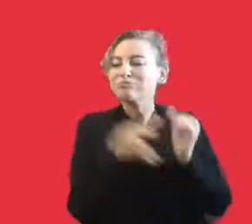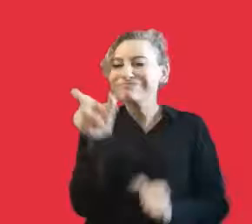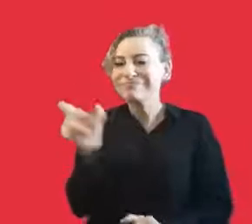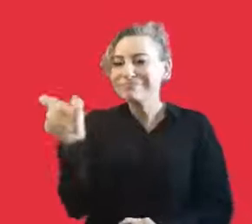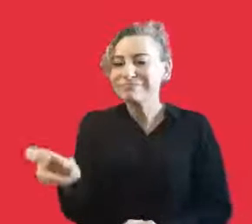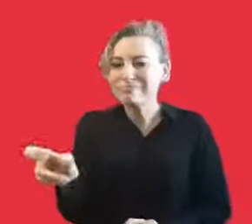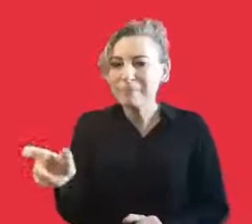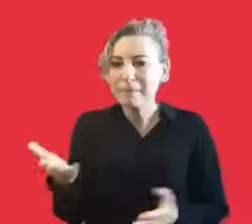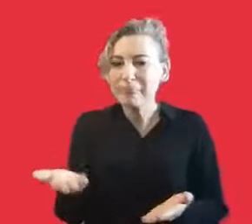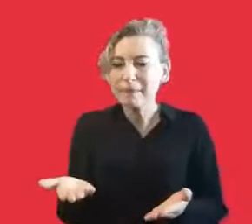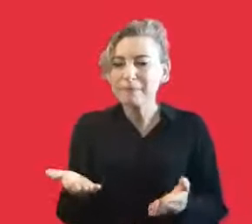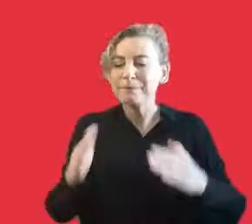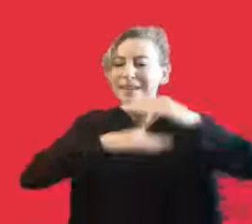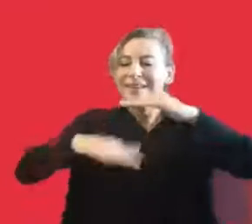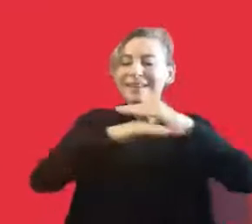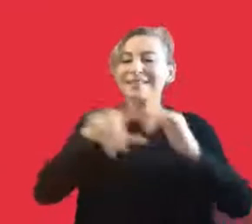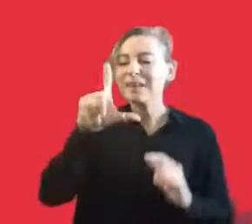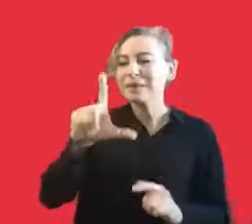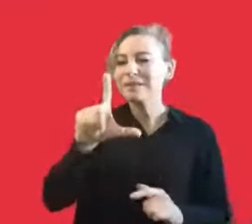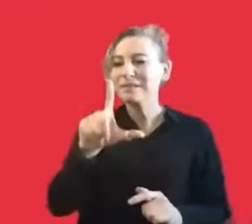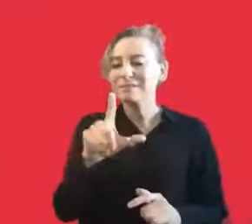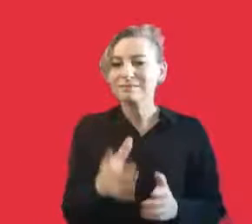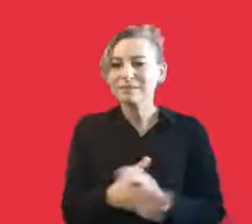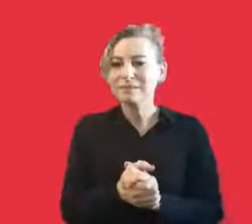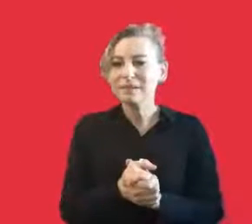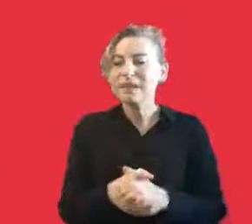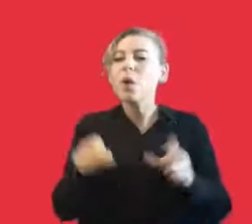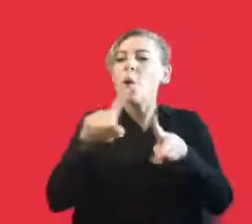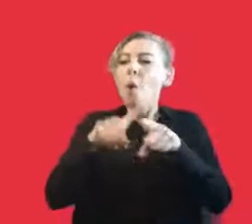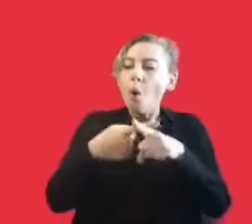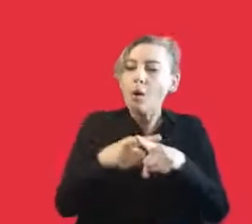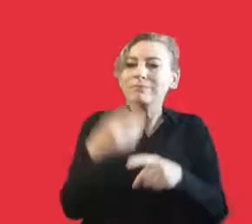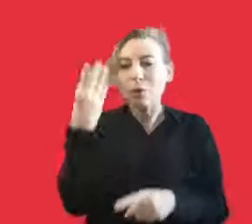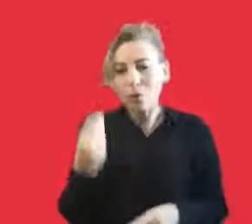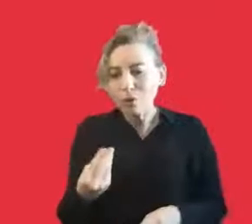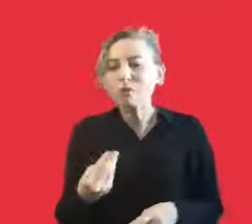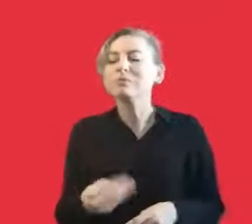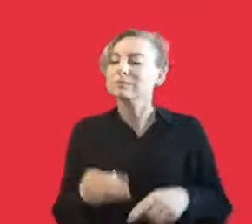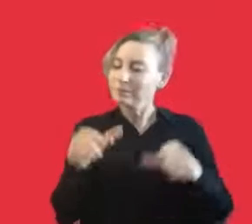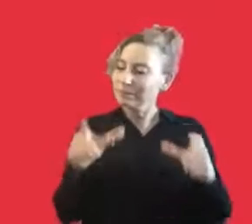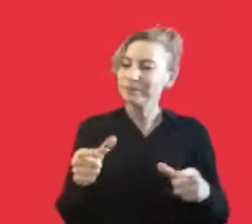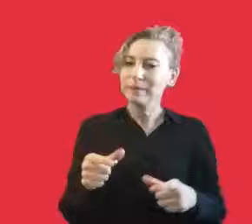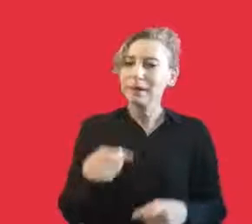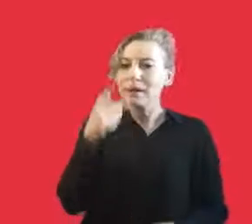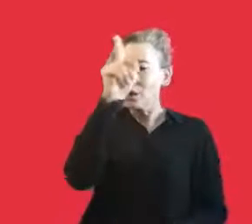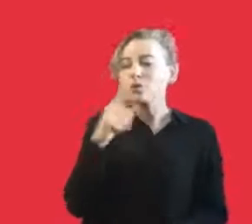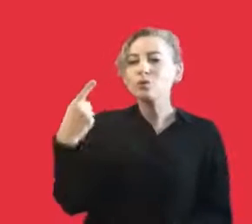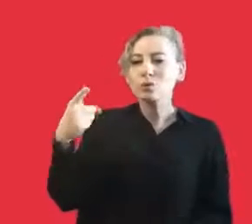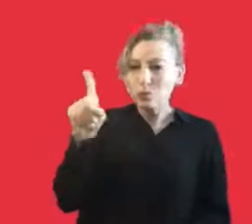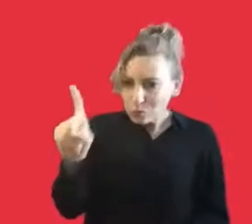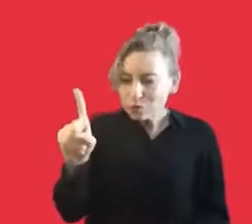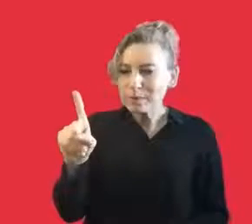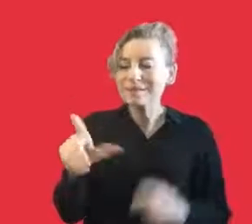We are working with the theatre syndication and we're working with the actors and artists. They are our partners in this union and we have